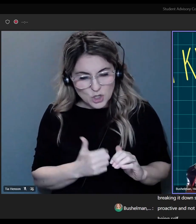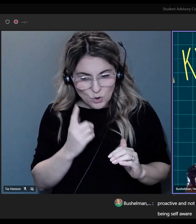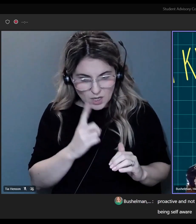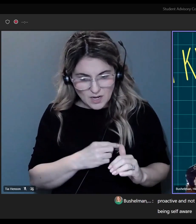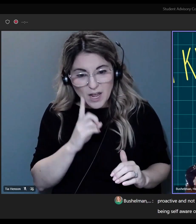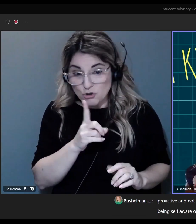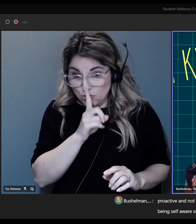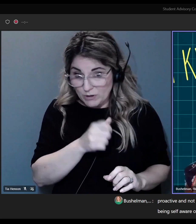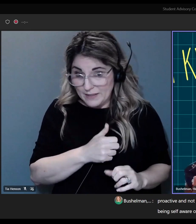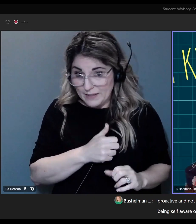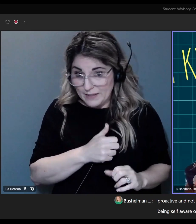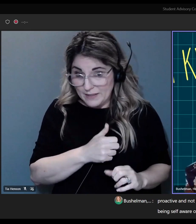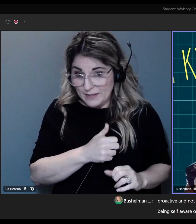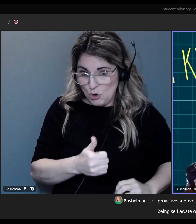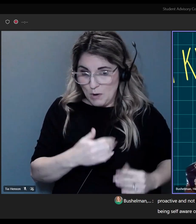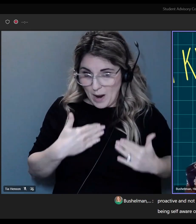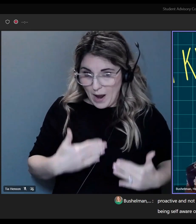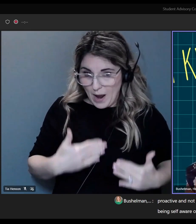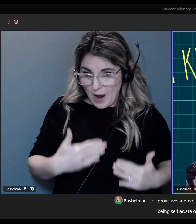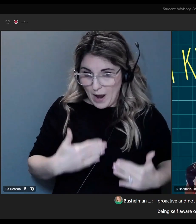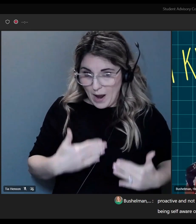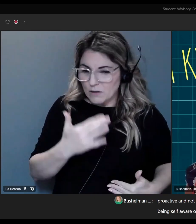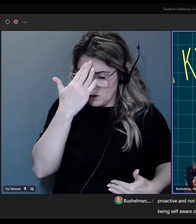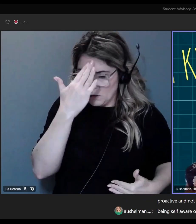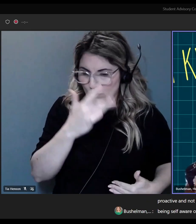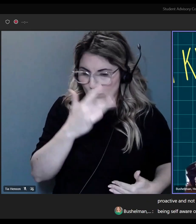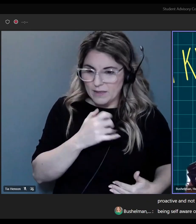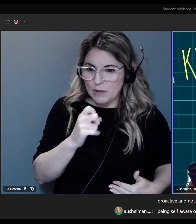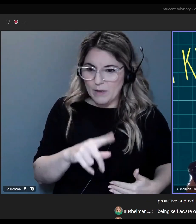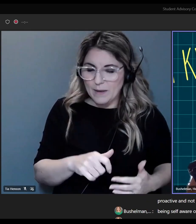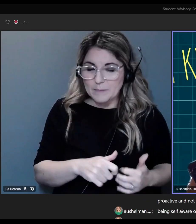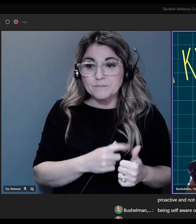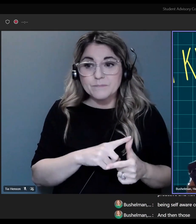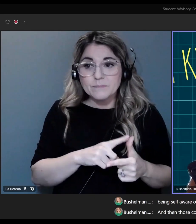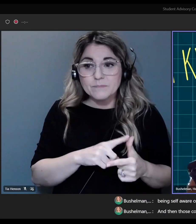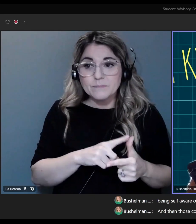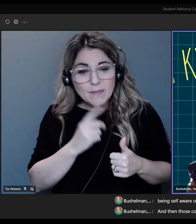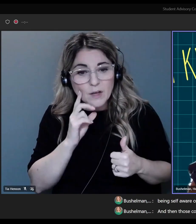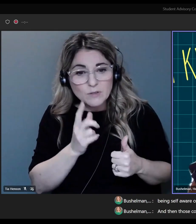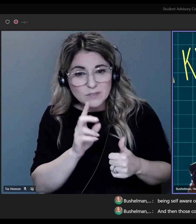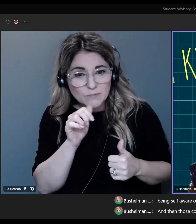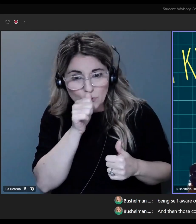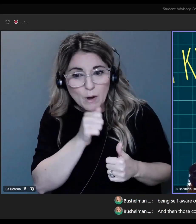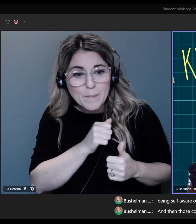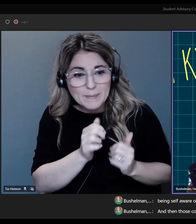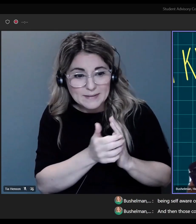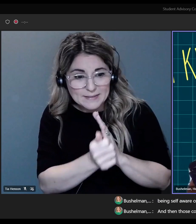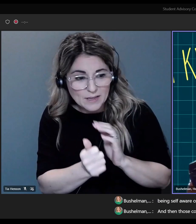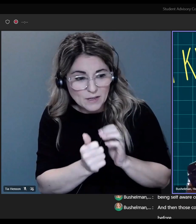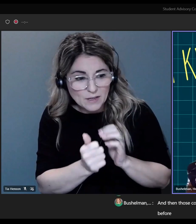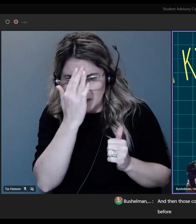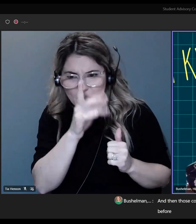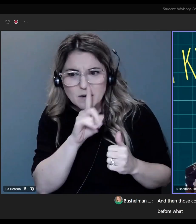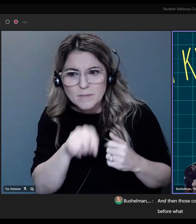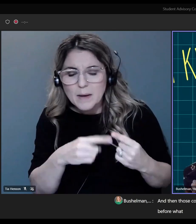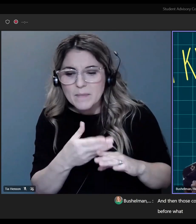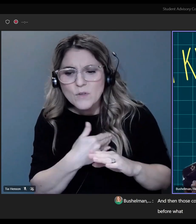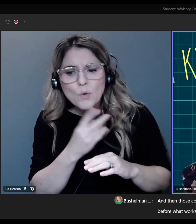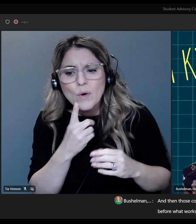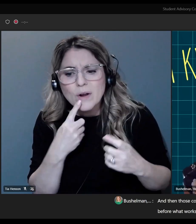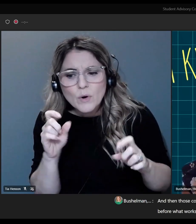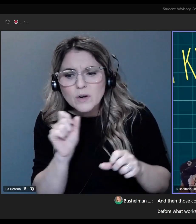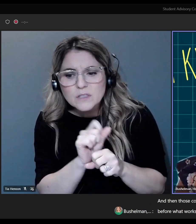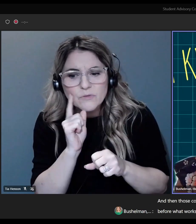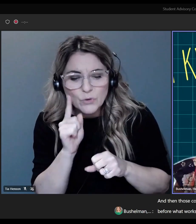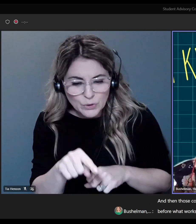self-aware of your body and what you're feeling. And then those coping skills we've talked about, I know, before, what works for